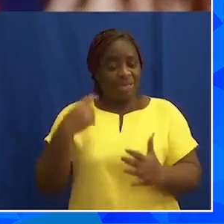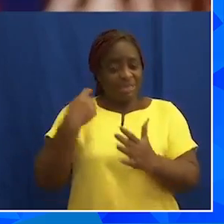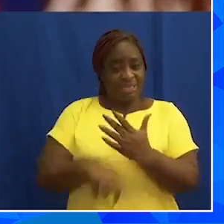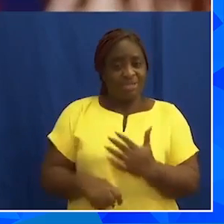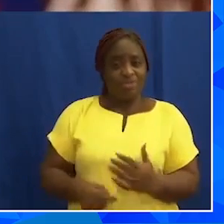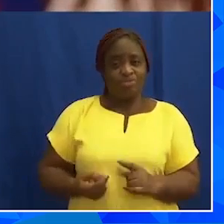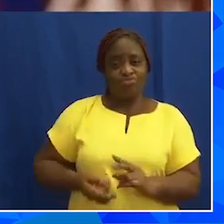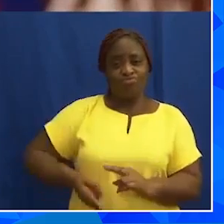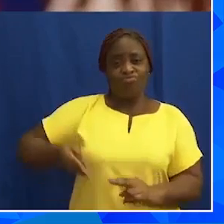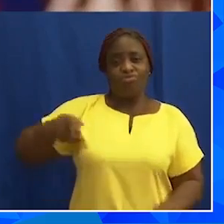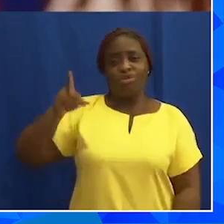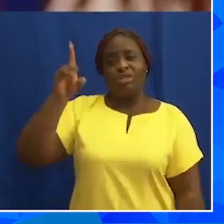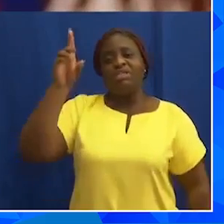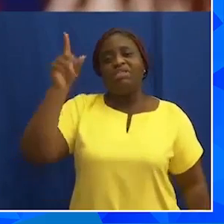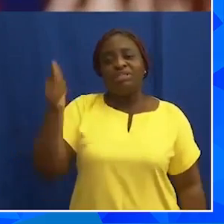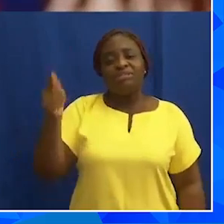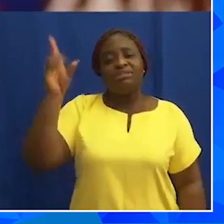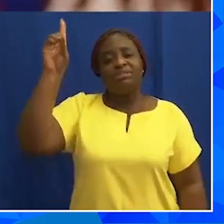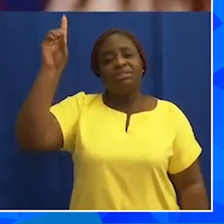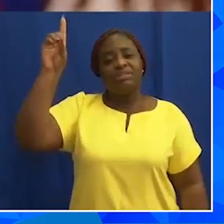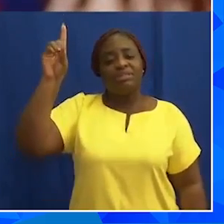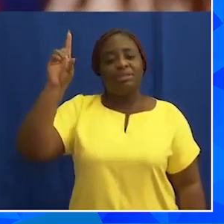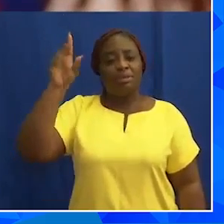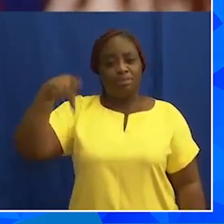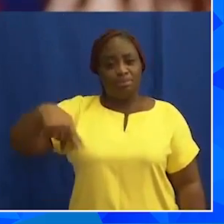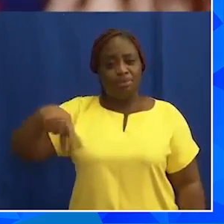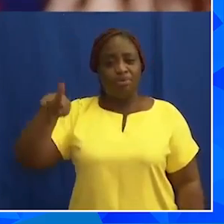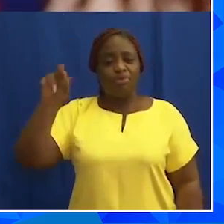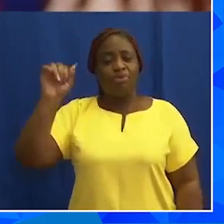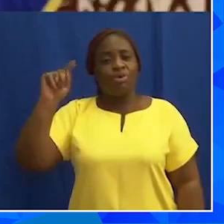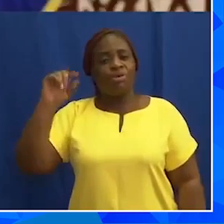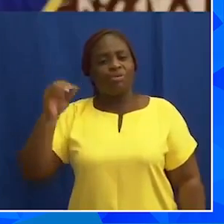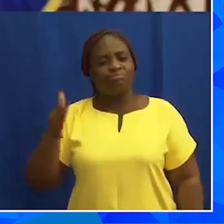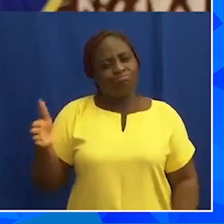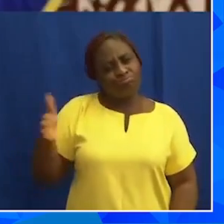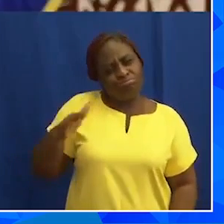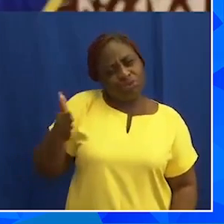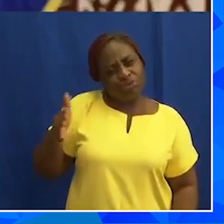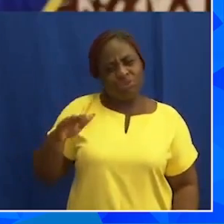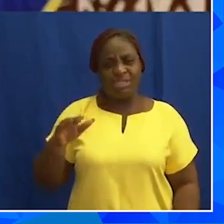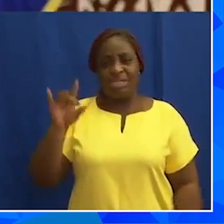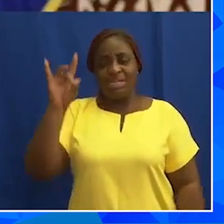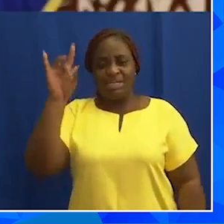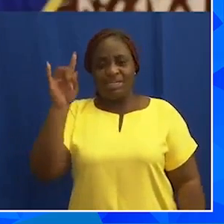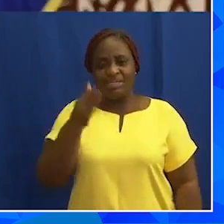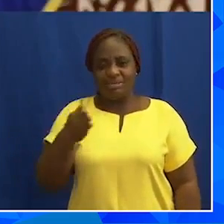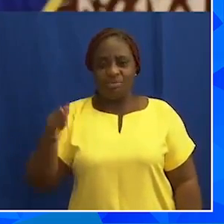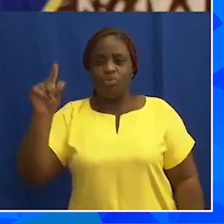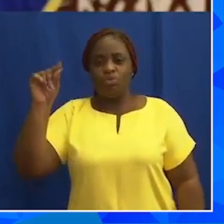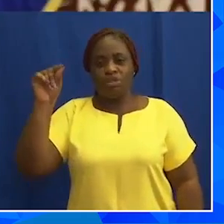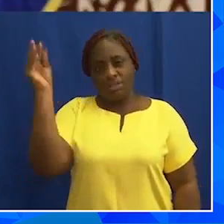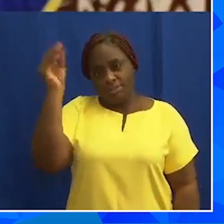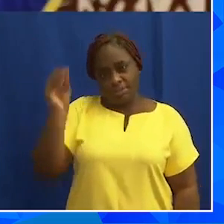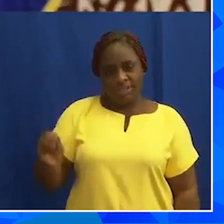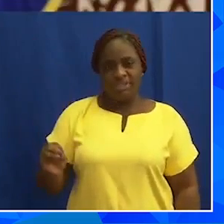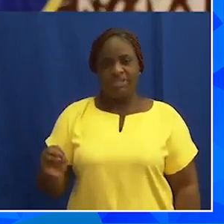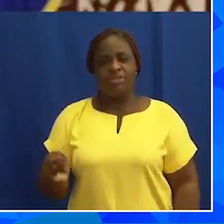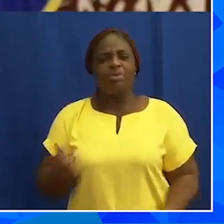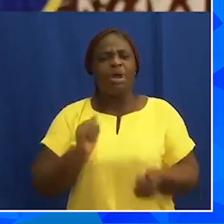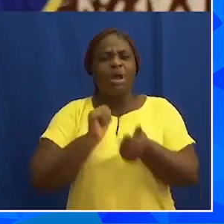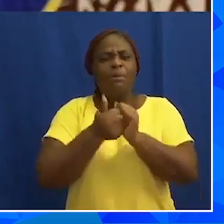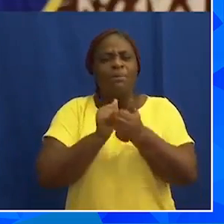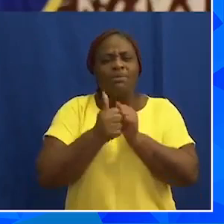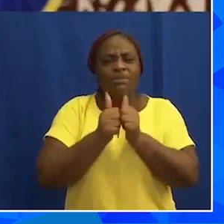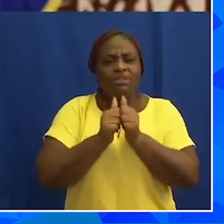GDP ratio of 13% to between 18 and 20% to be competitive